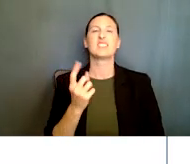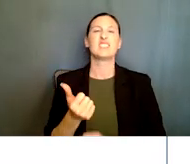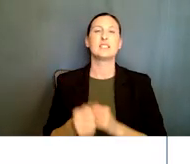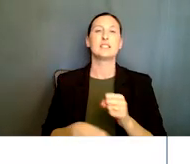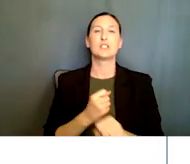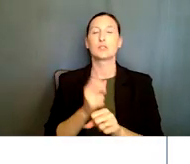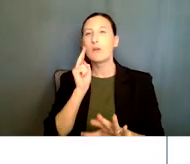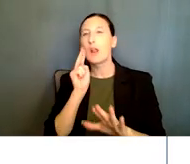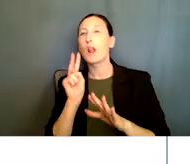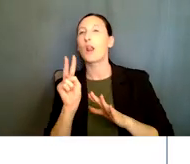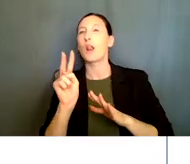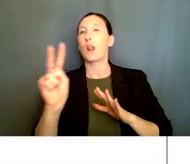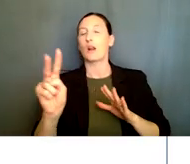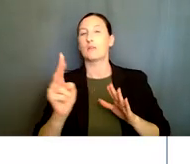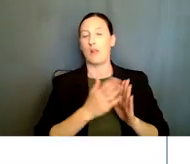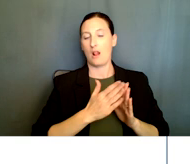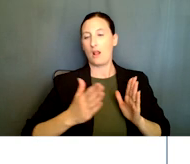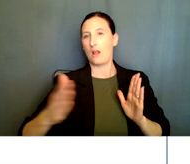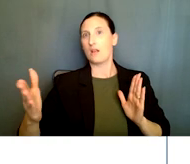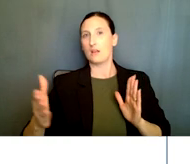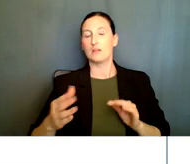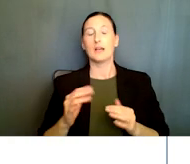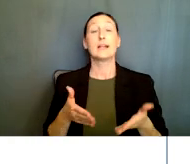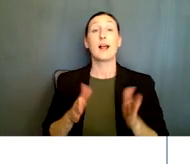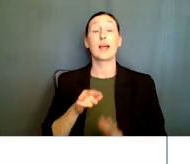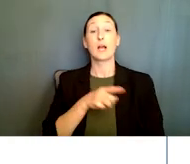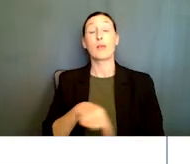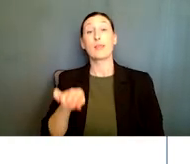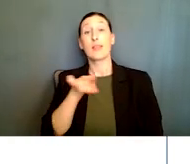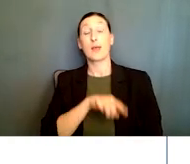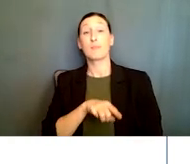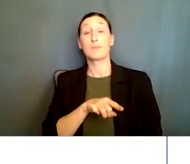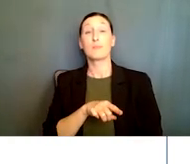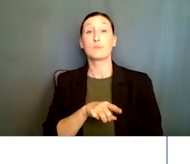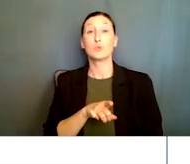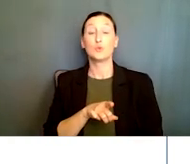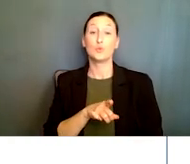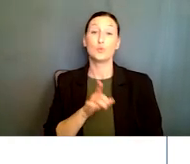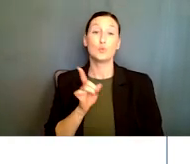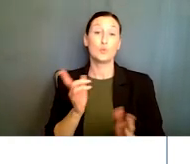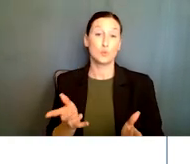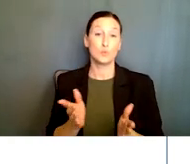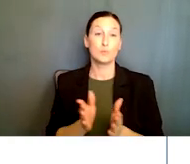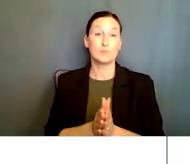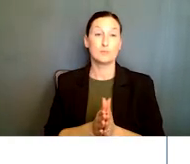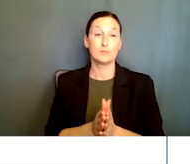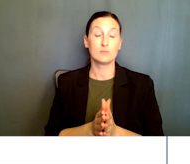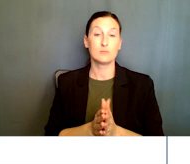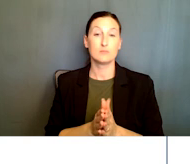And, uh, the idea is to allow them to envisage and then, um,